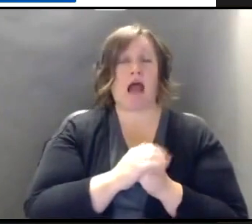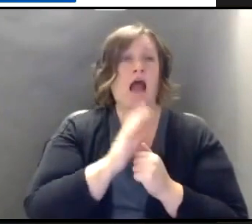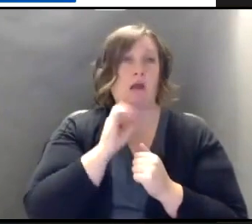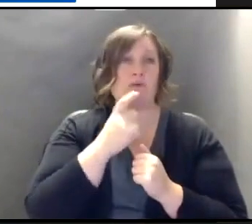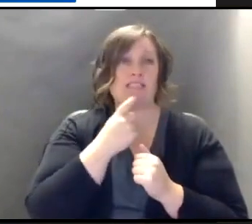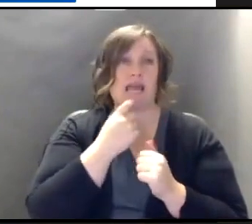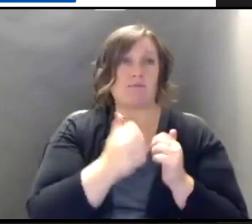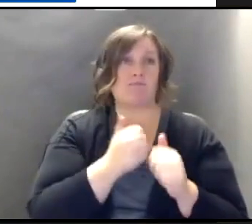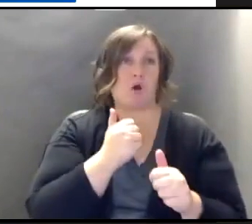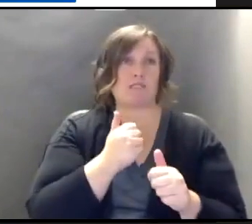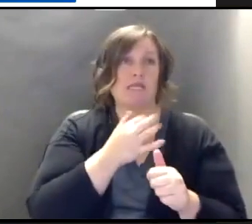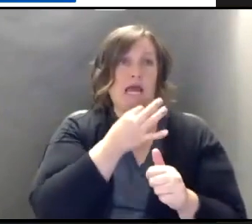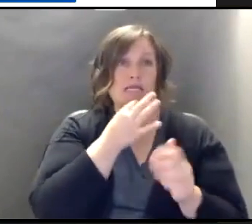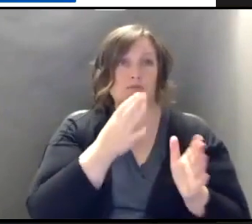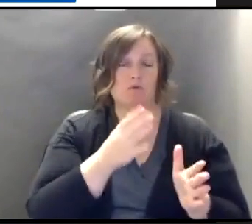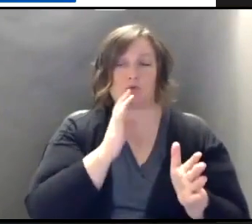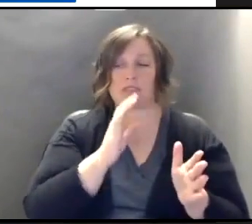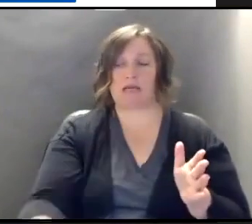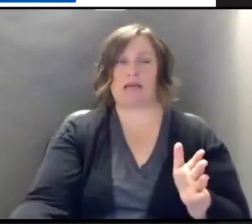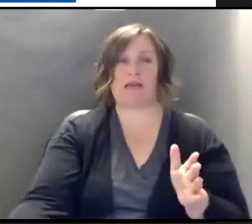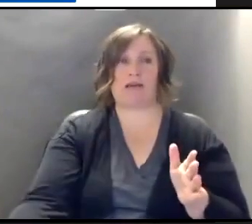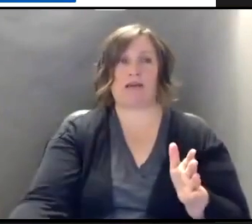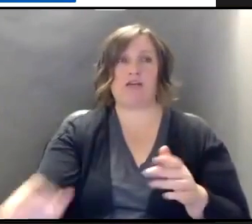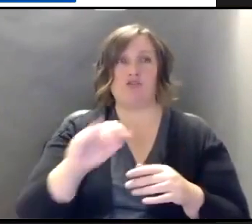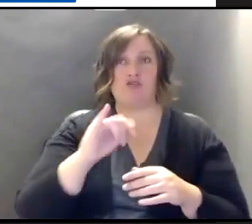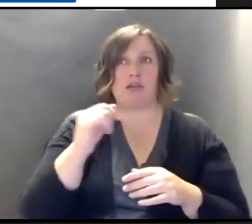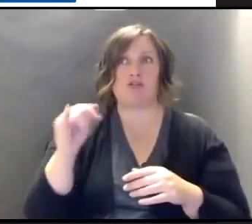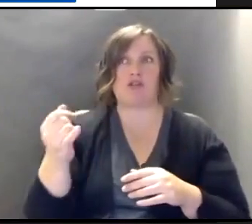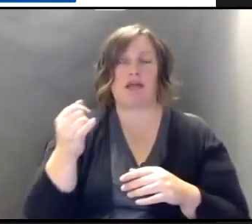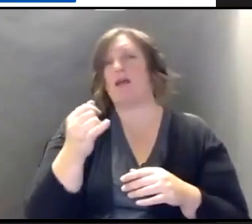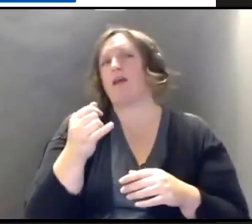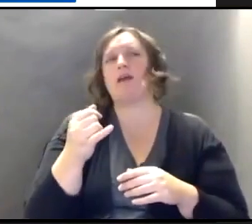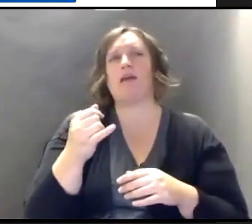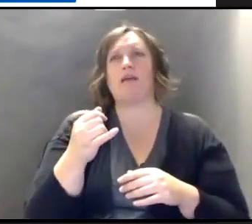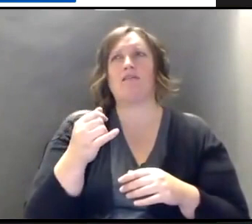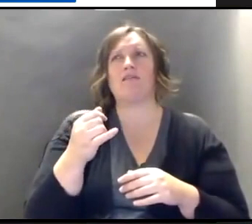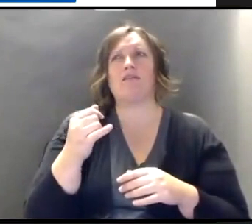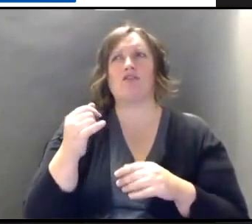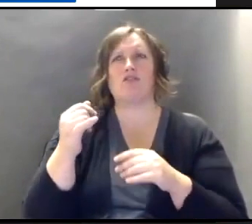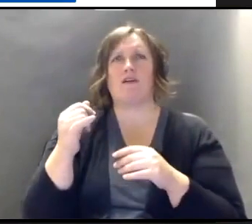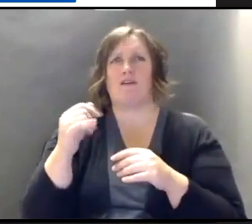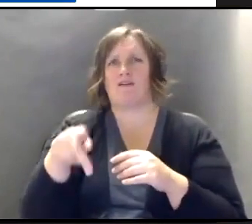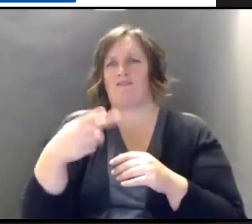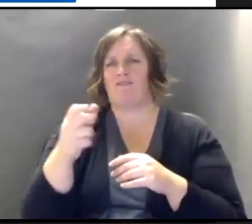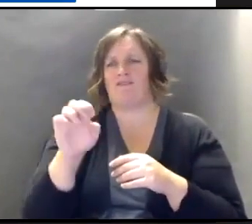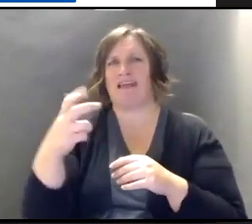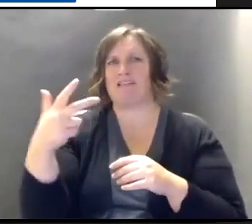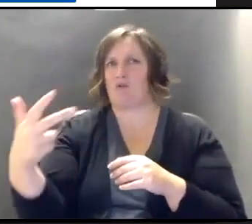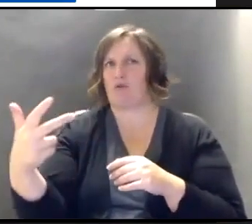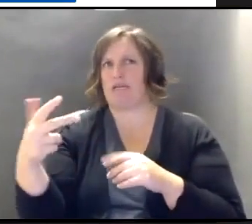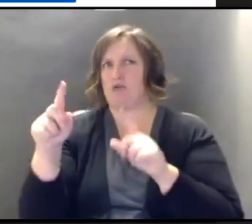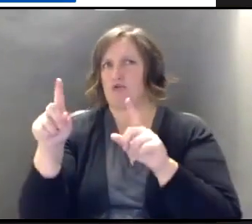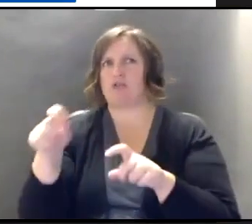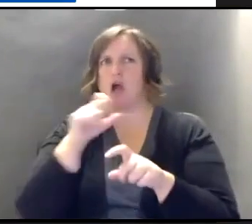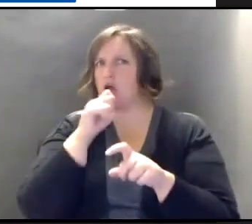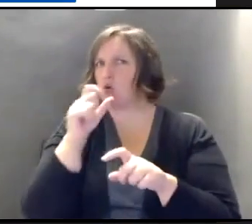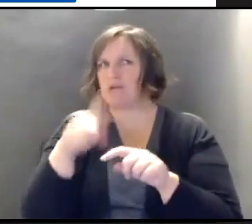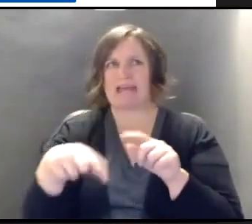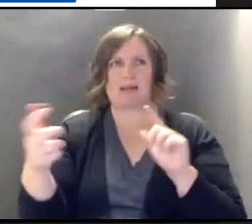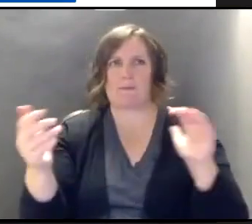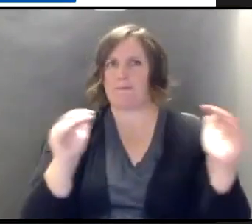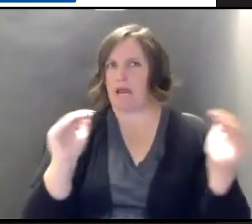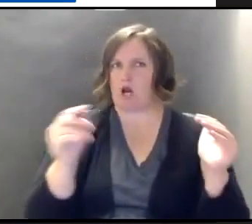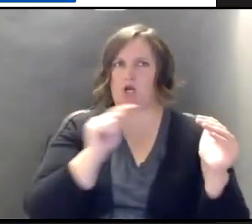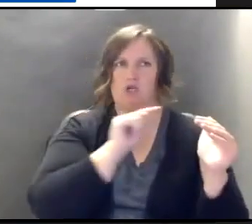would say that the results of the J&J phase three trials are really not comparable to the mRNA vaccine. There's no head-to-head trial.